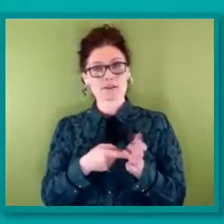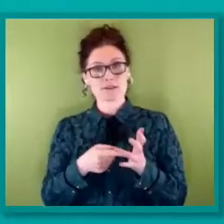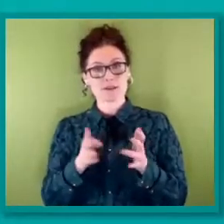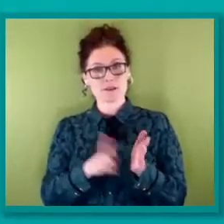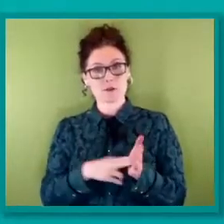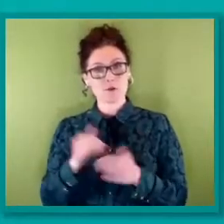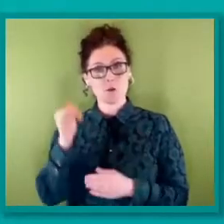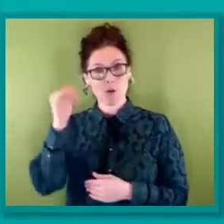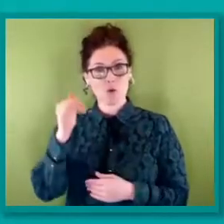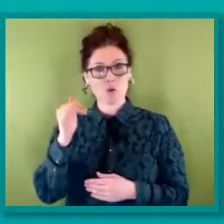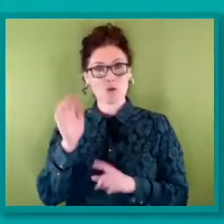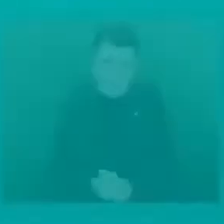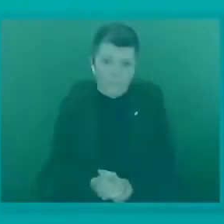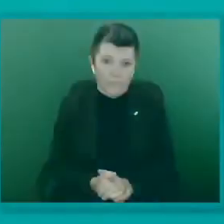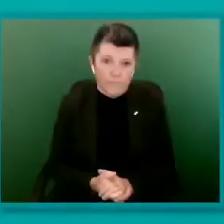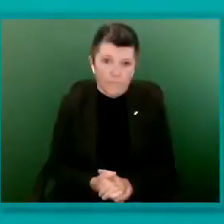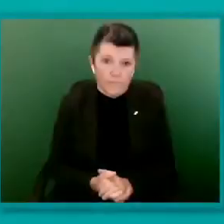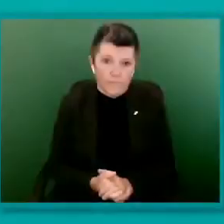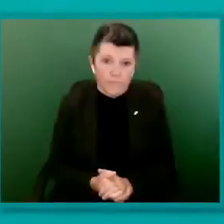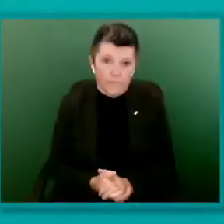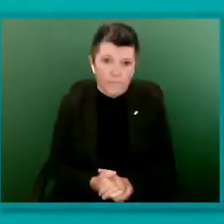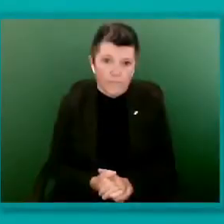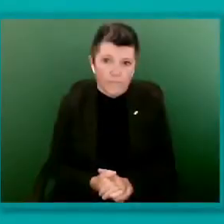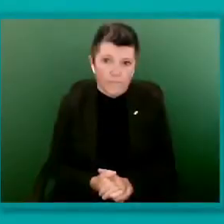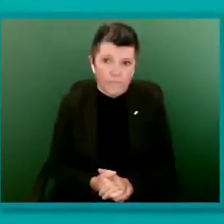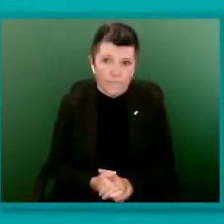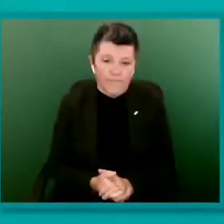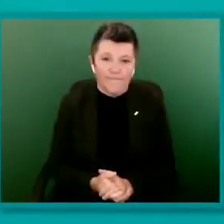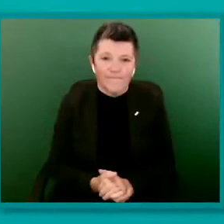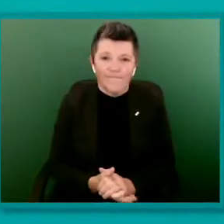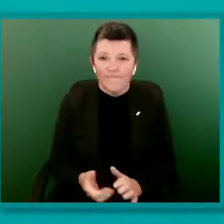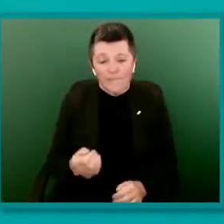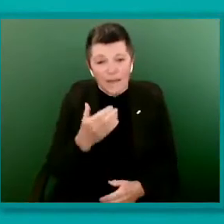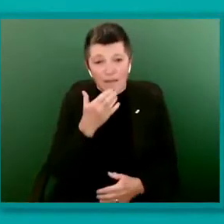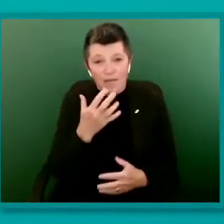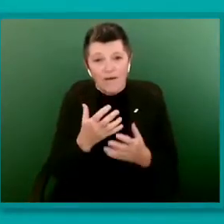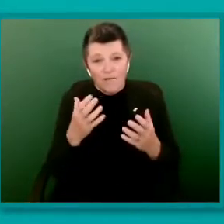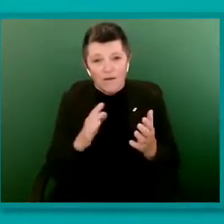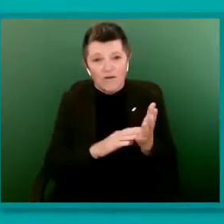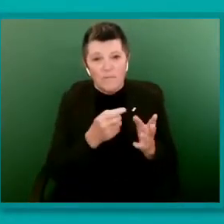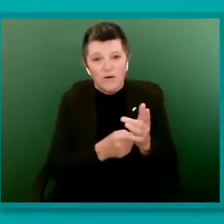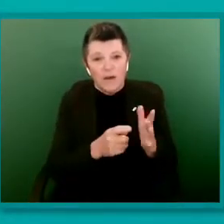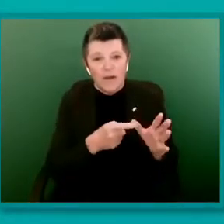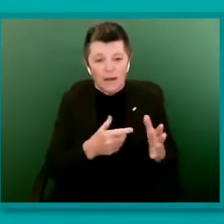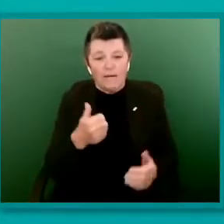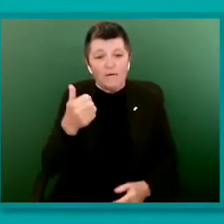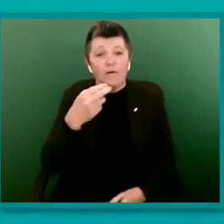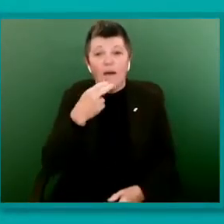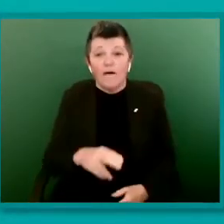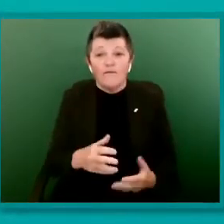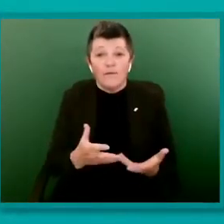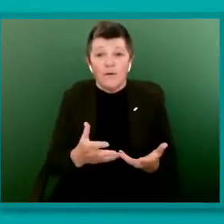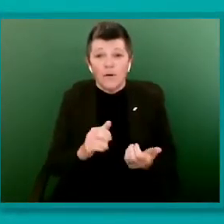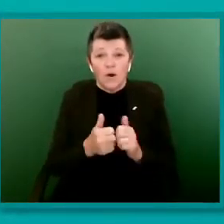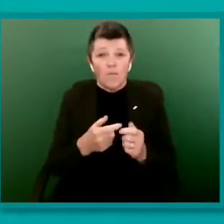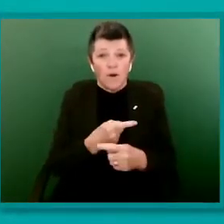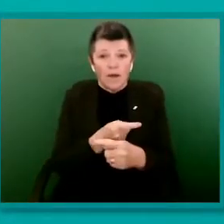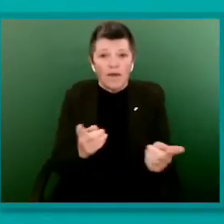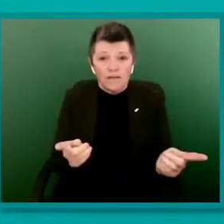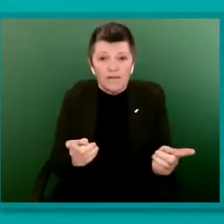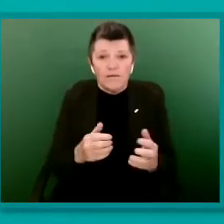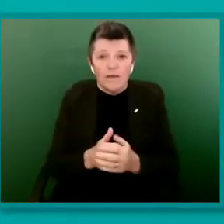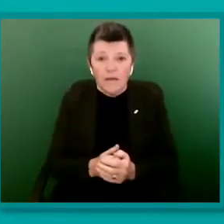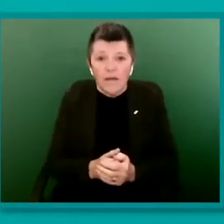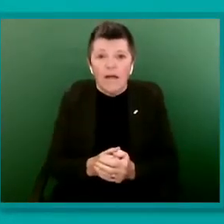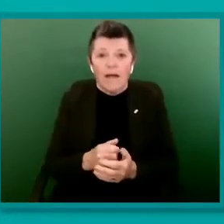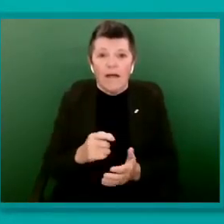Over to you, Charlotte. Thank you very much, Maria. Good afternoon, comrades and Hargpuram Samayak to any of my